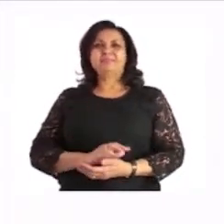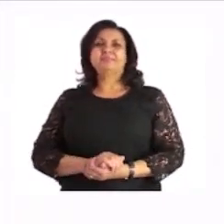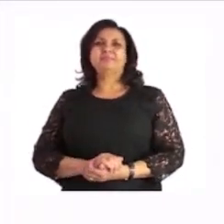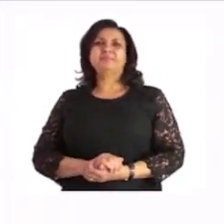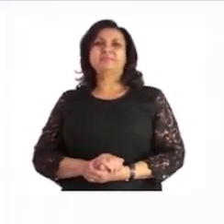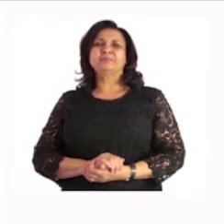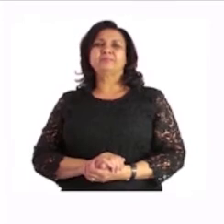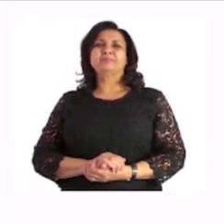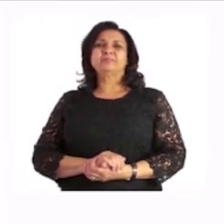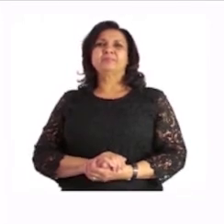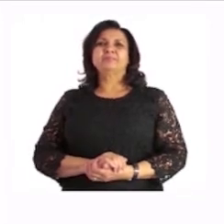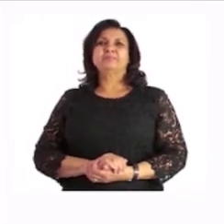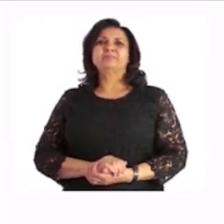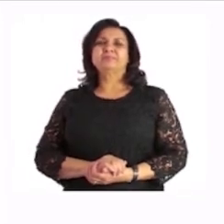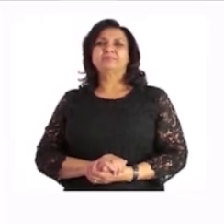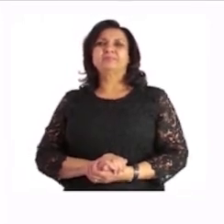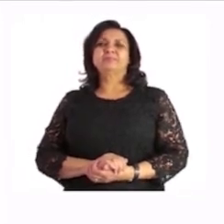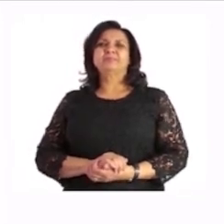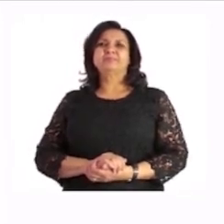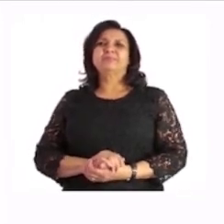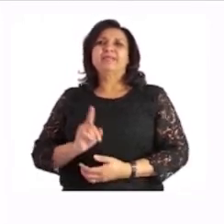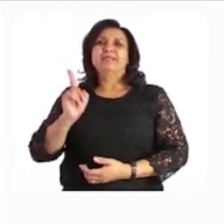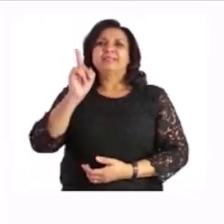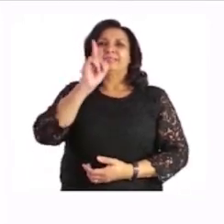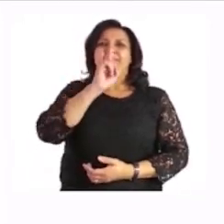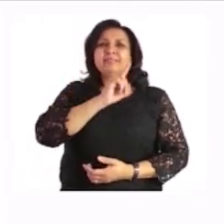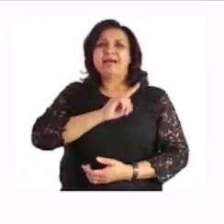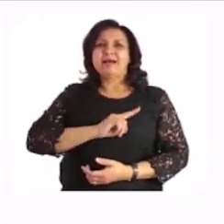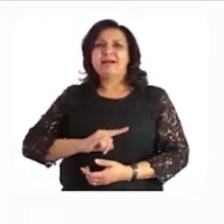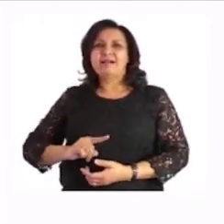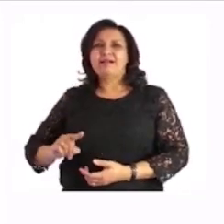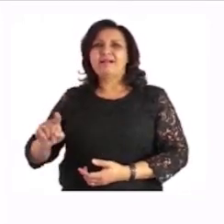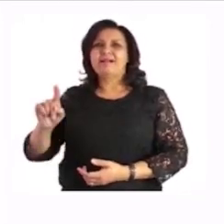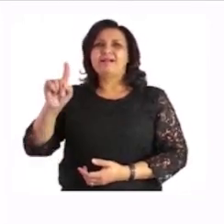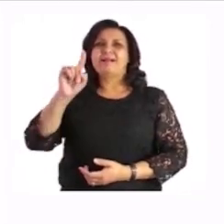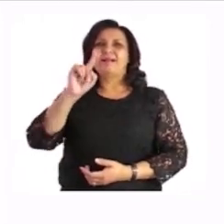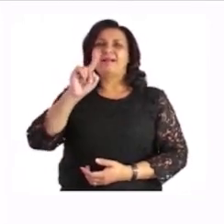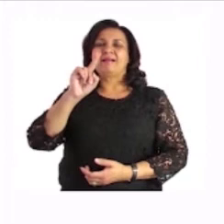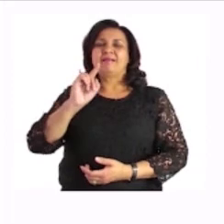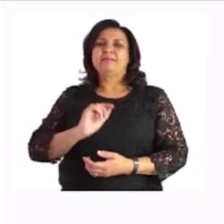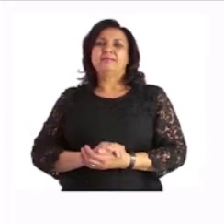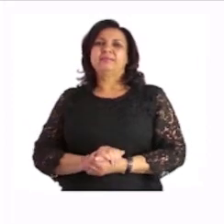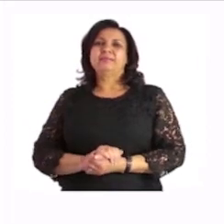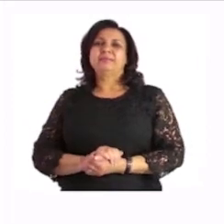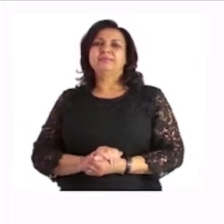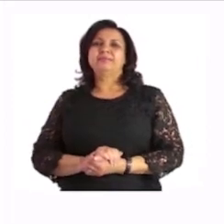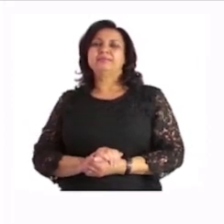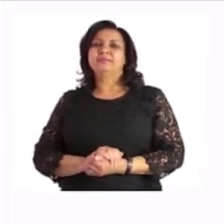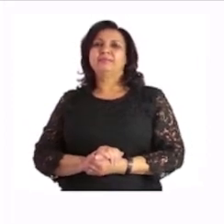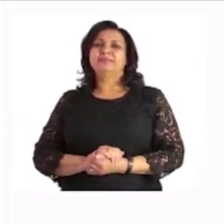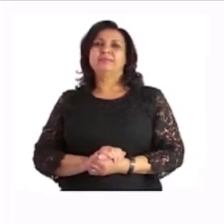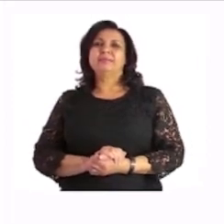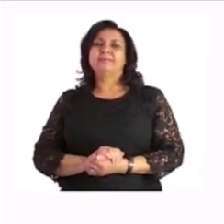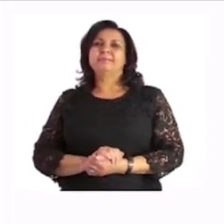Here we are going to talk about a circle again. And a circle is round.